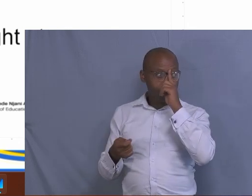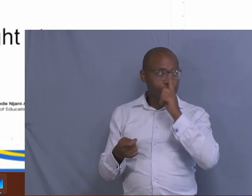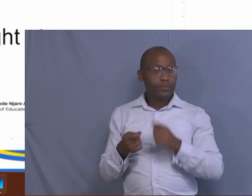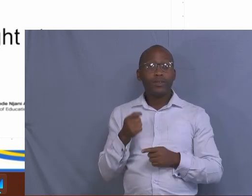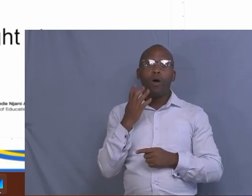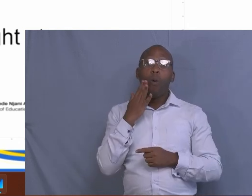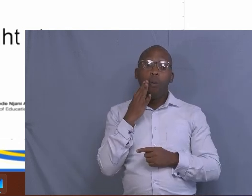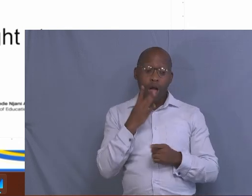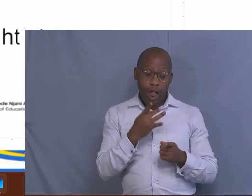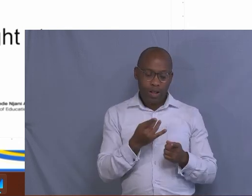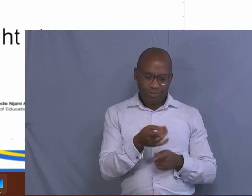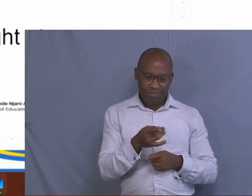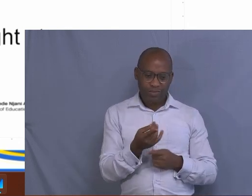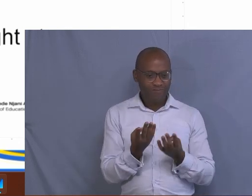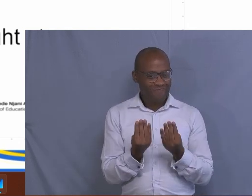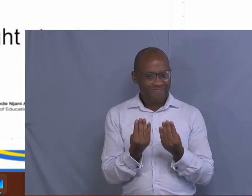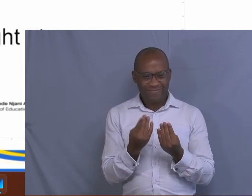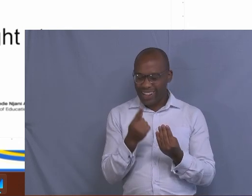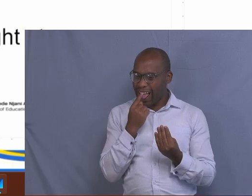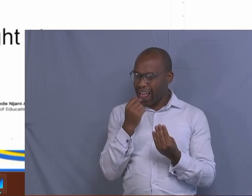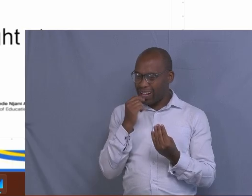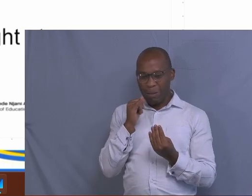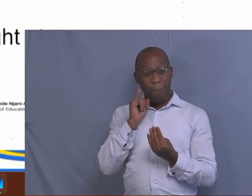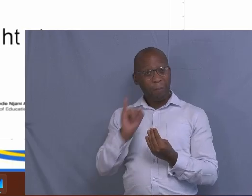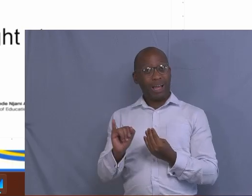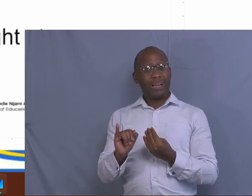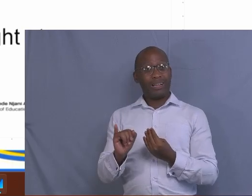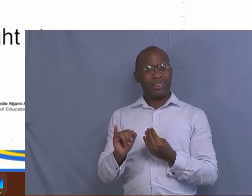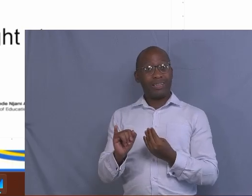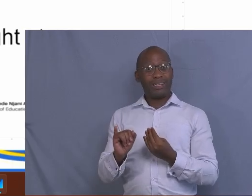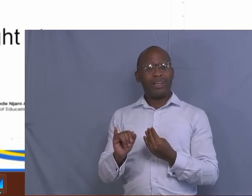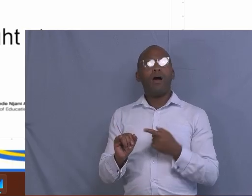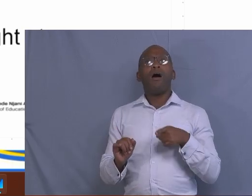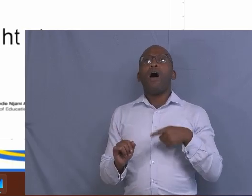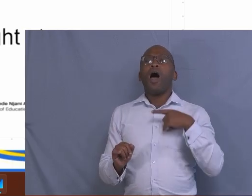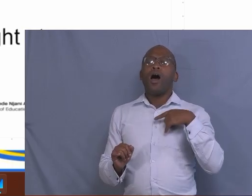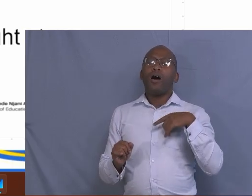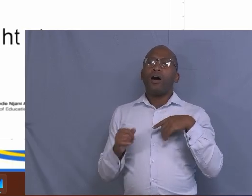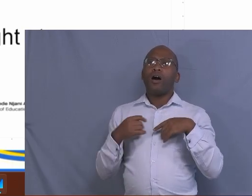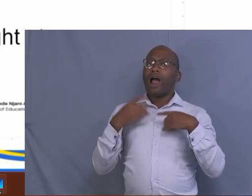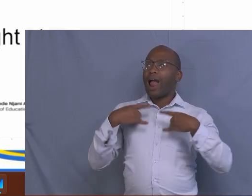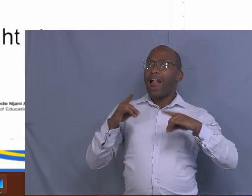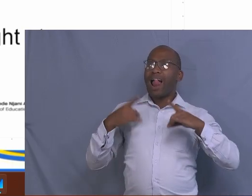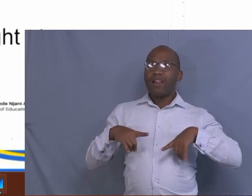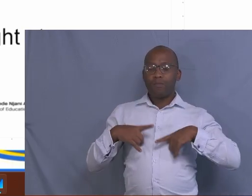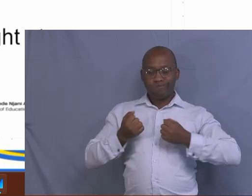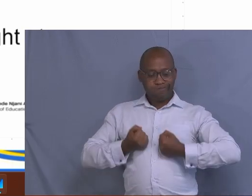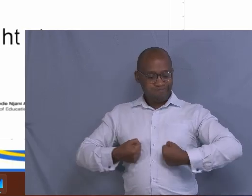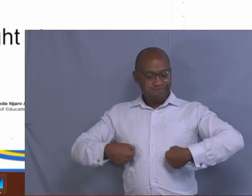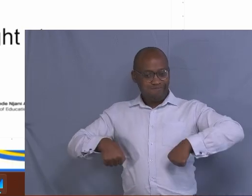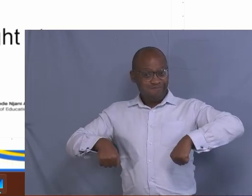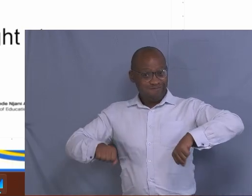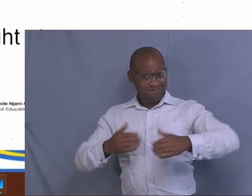is not palatable, as I said before, there will be no nutrition for those animals. And also camps